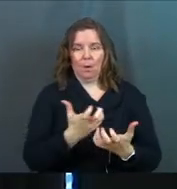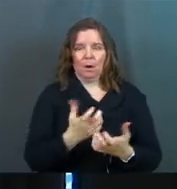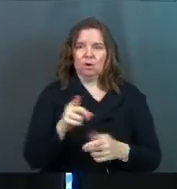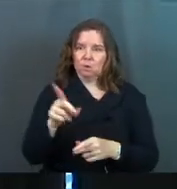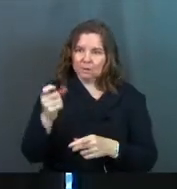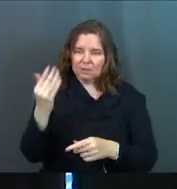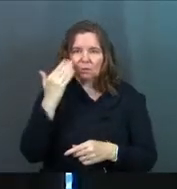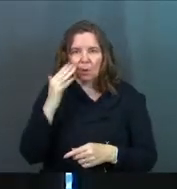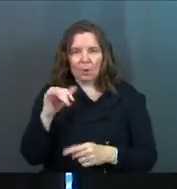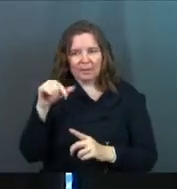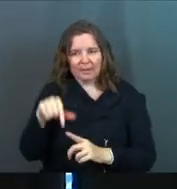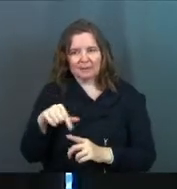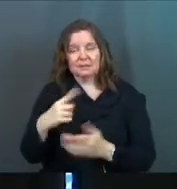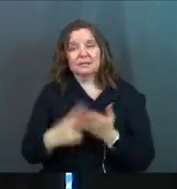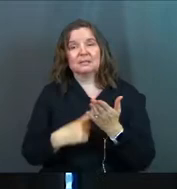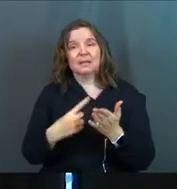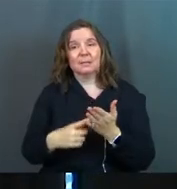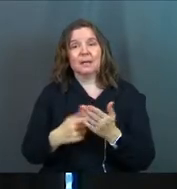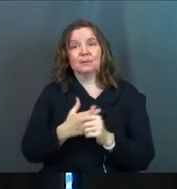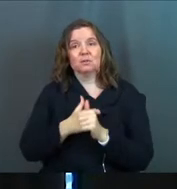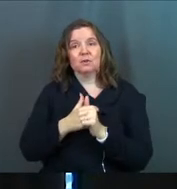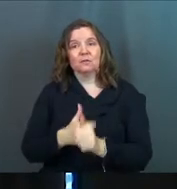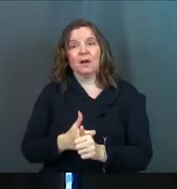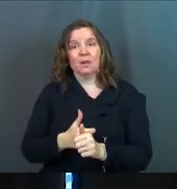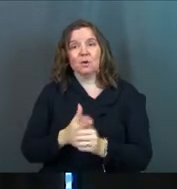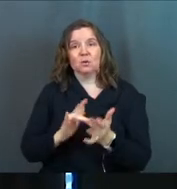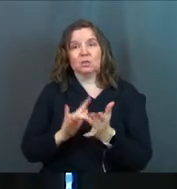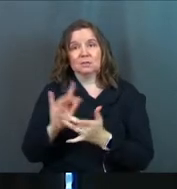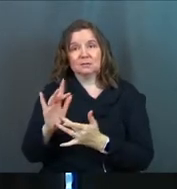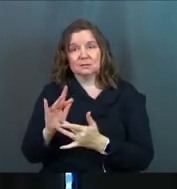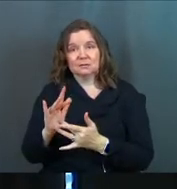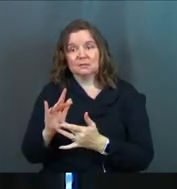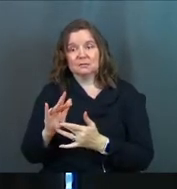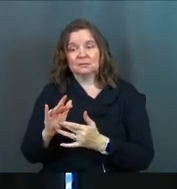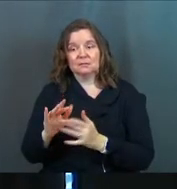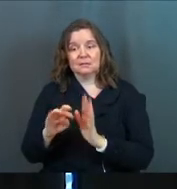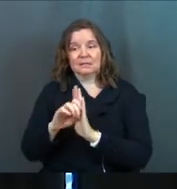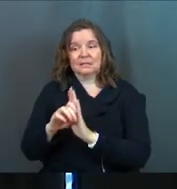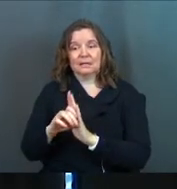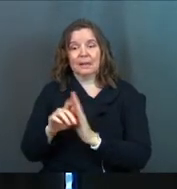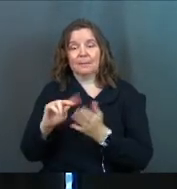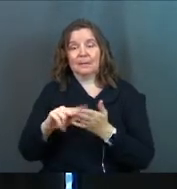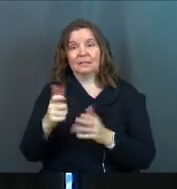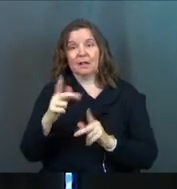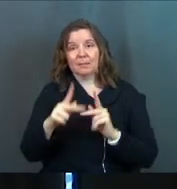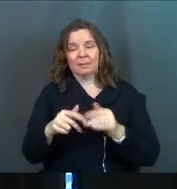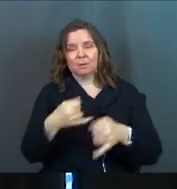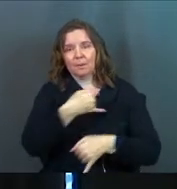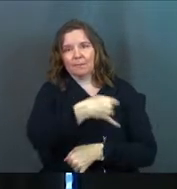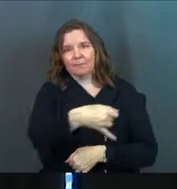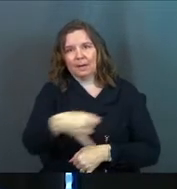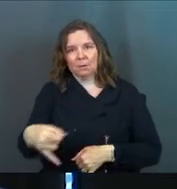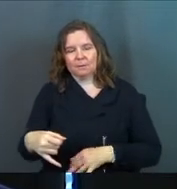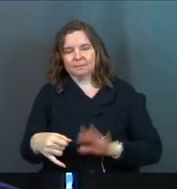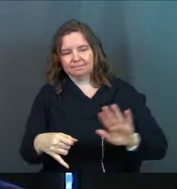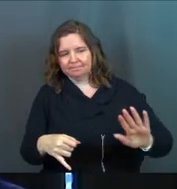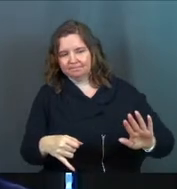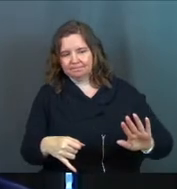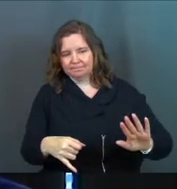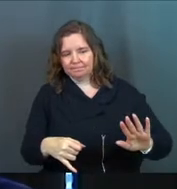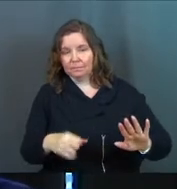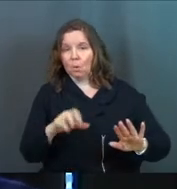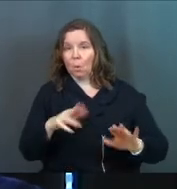Gary Thomas says it this way. says, sometimes to follow in the footsteps of Jesus is to walk away from others or to let them